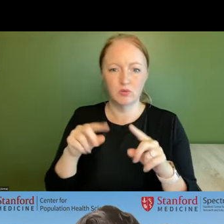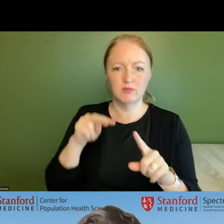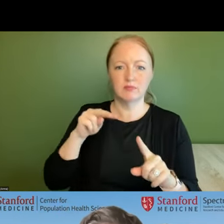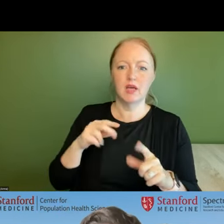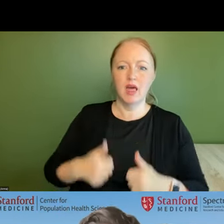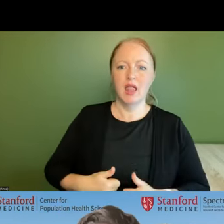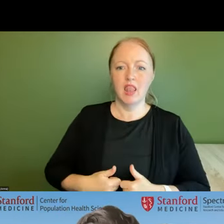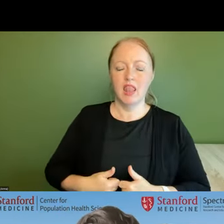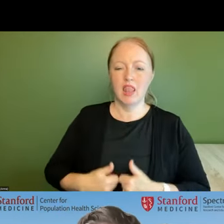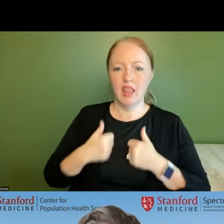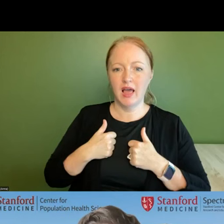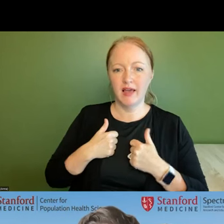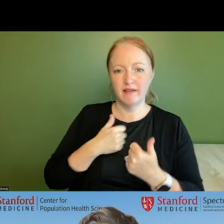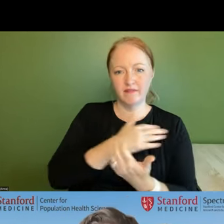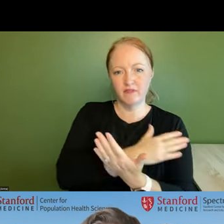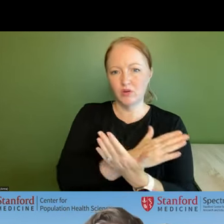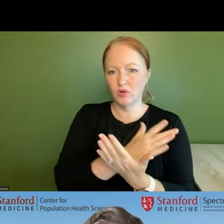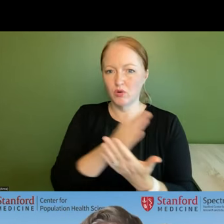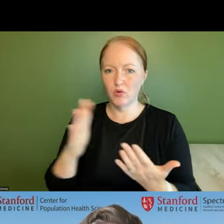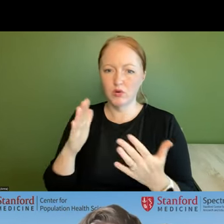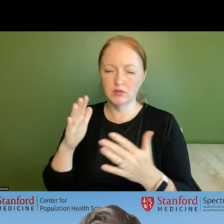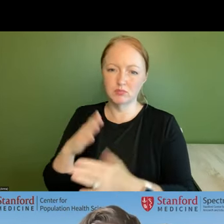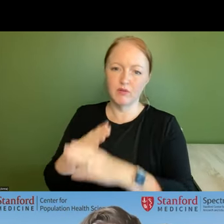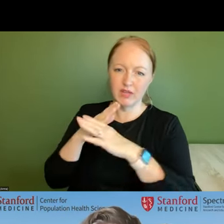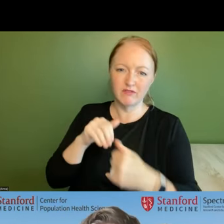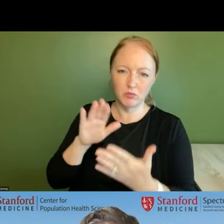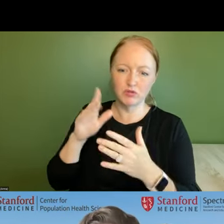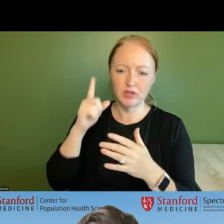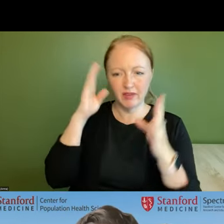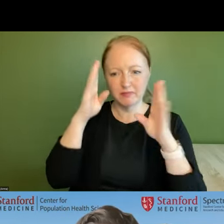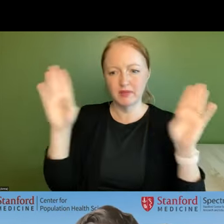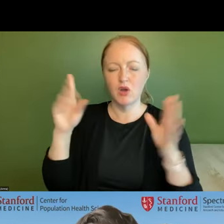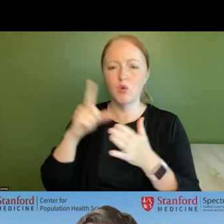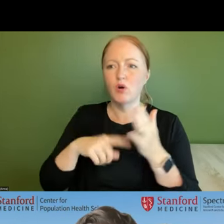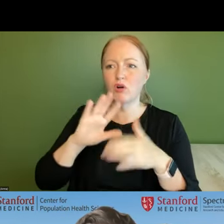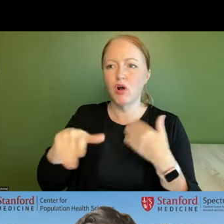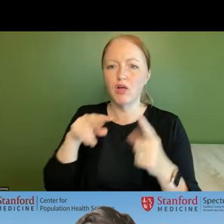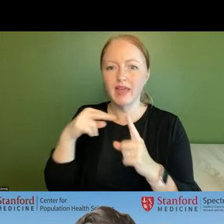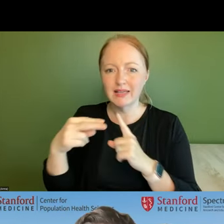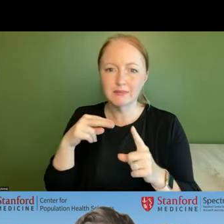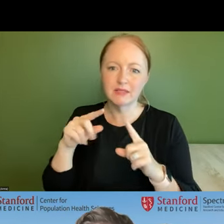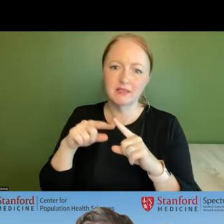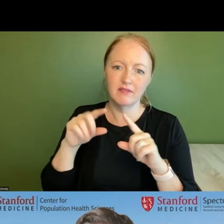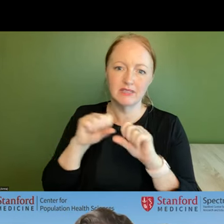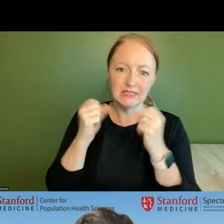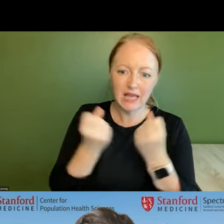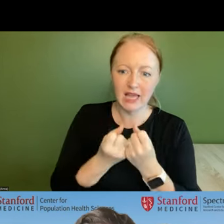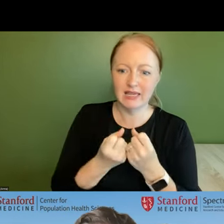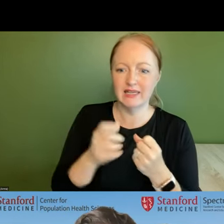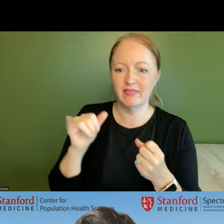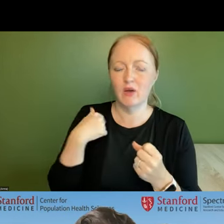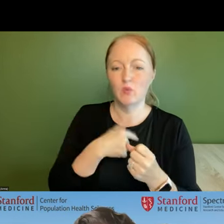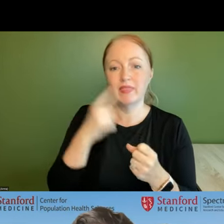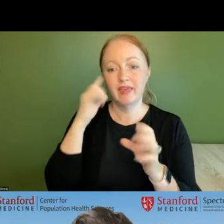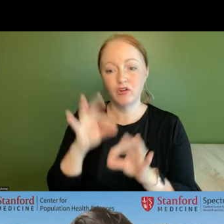course kind of preventative approach to thinking broadly about what are all the aspects of society that we think are